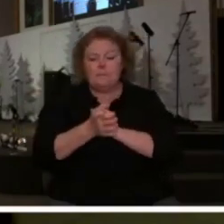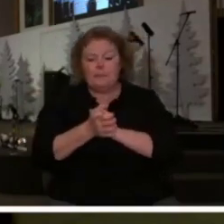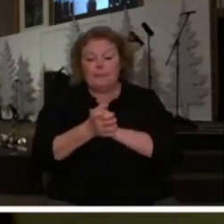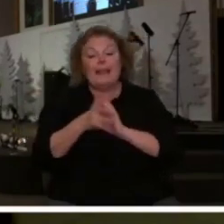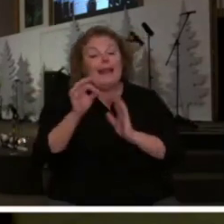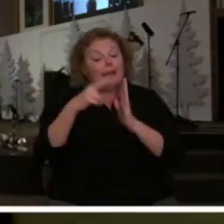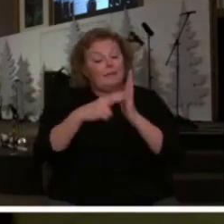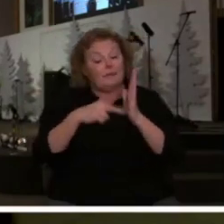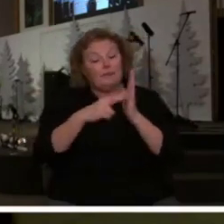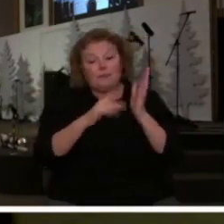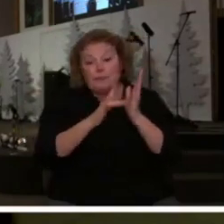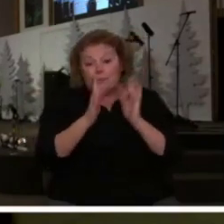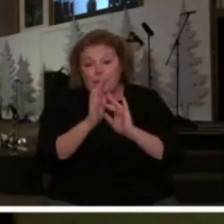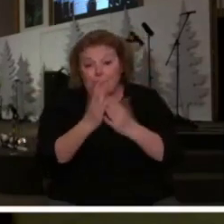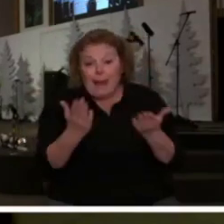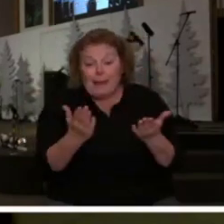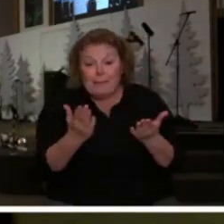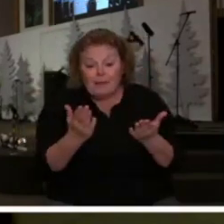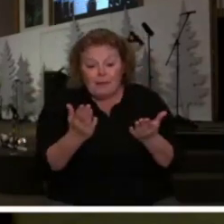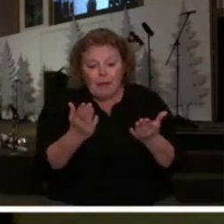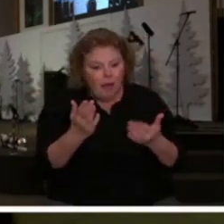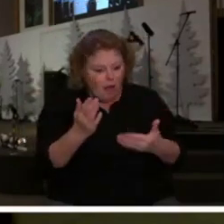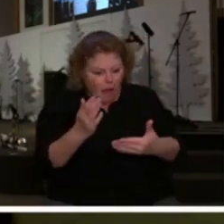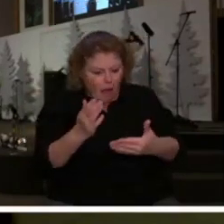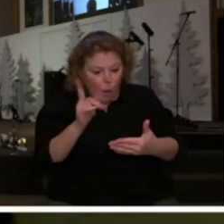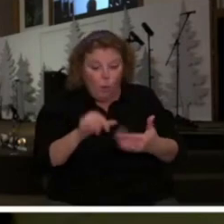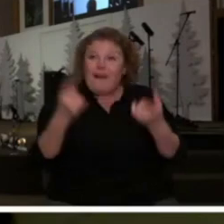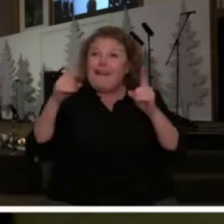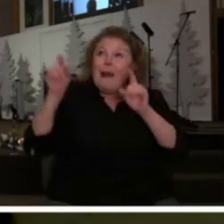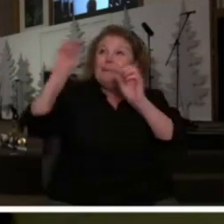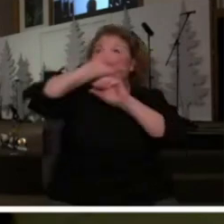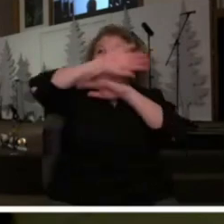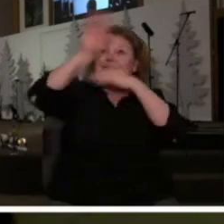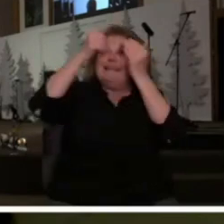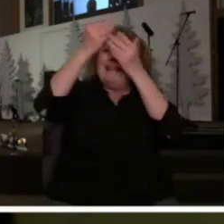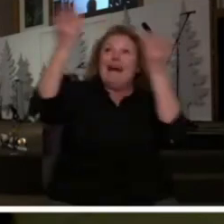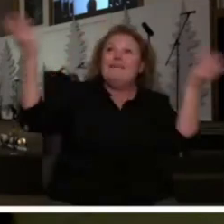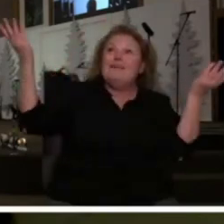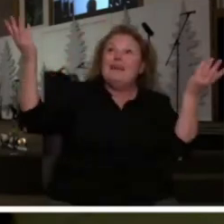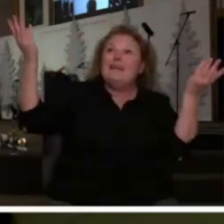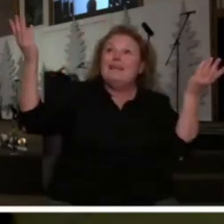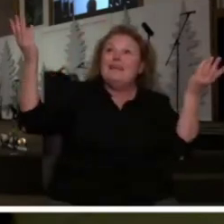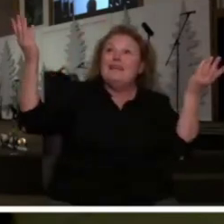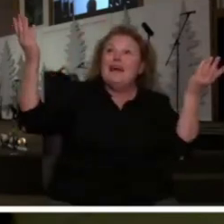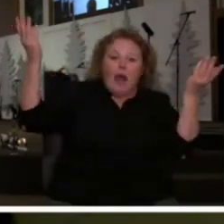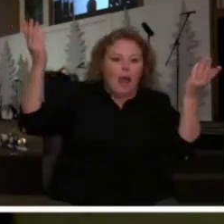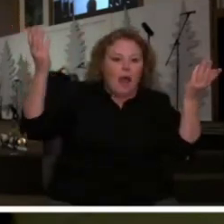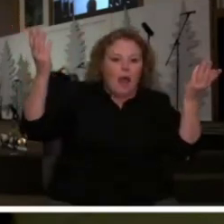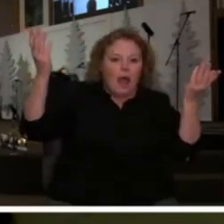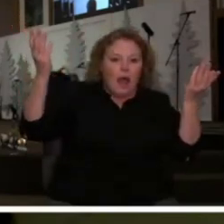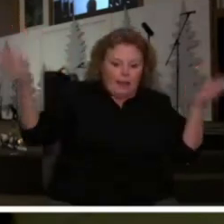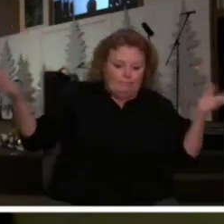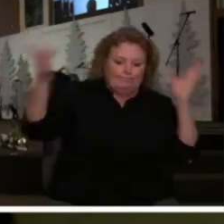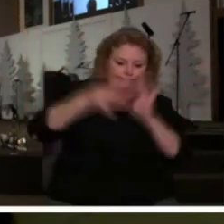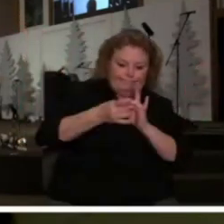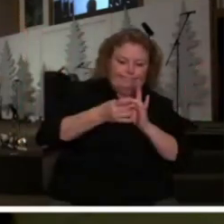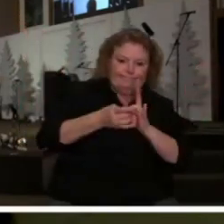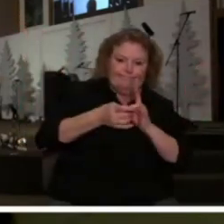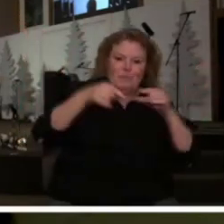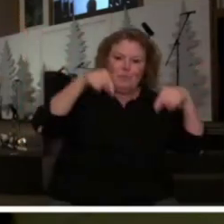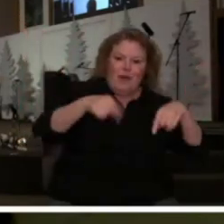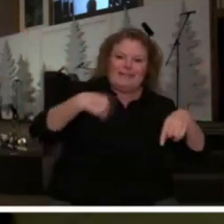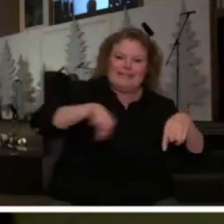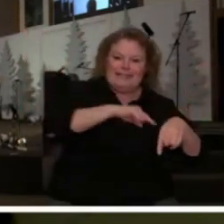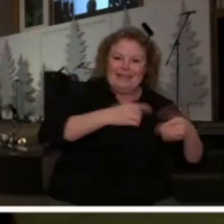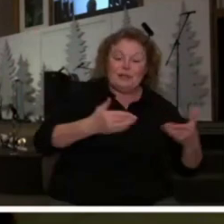what is available in the supernatural transitions through the natural and it's through the portal of prayer. It's when people have prayed